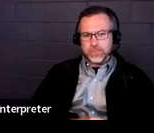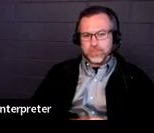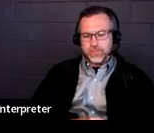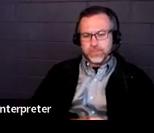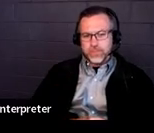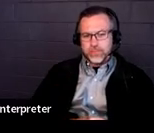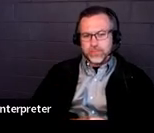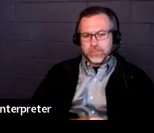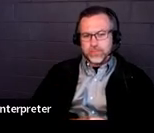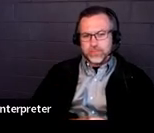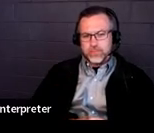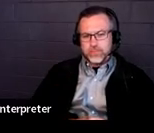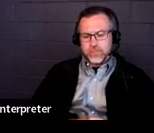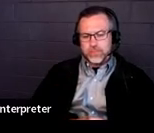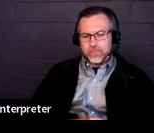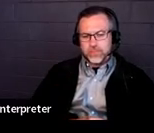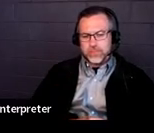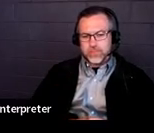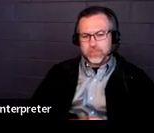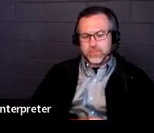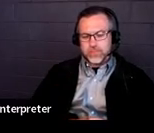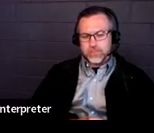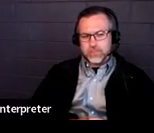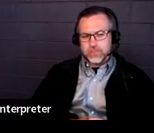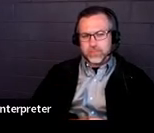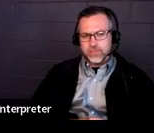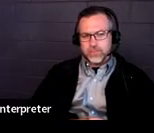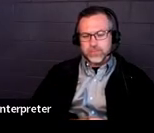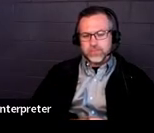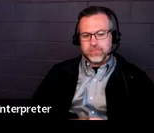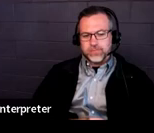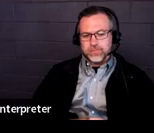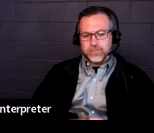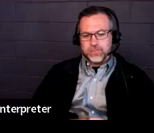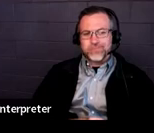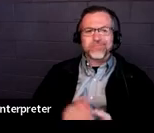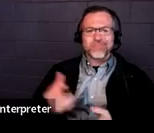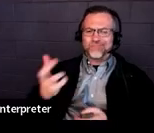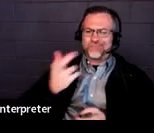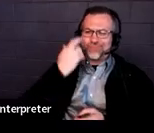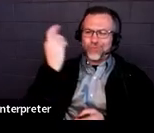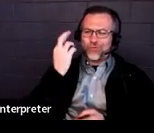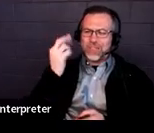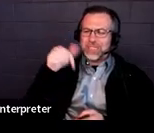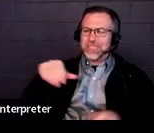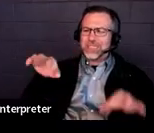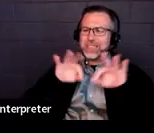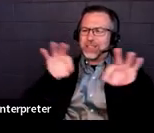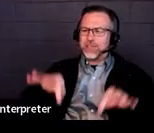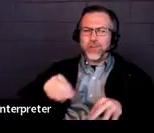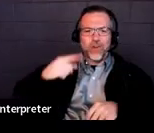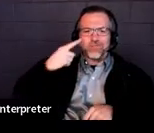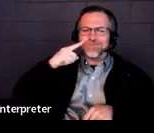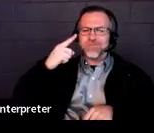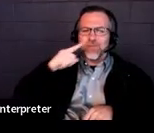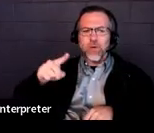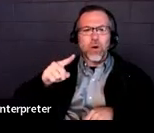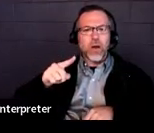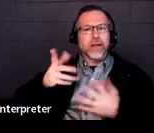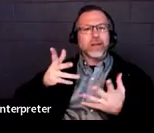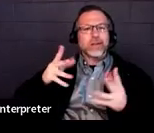Okay, so we start off with the reason that this form is used, and it's to provide that information and recommendations